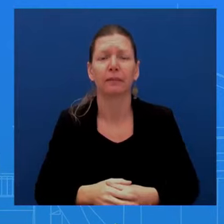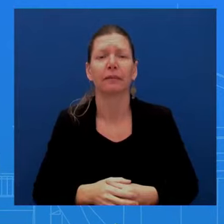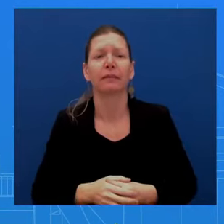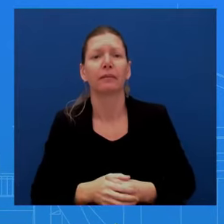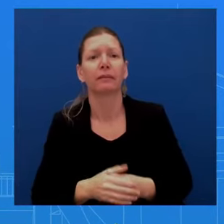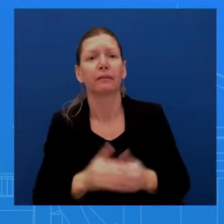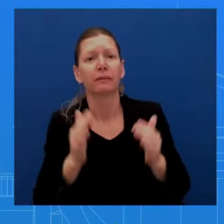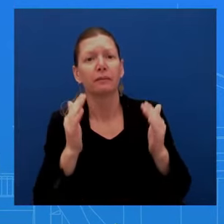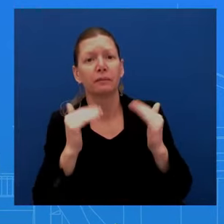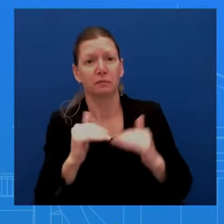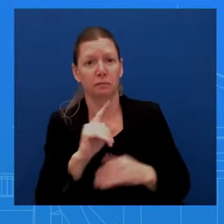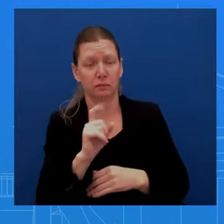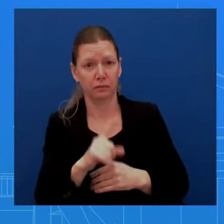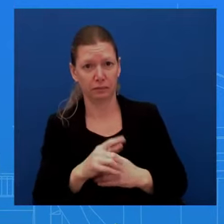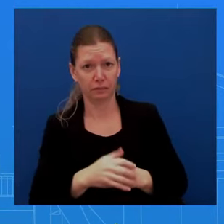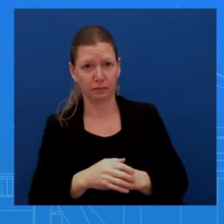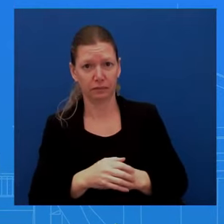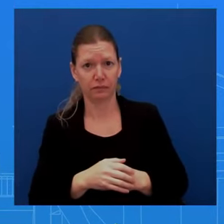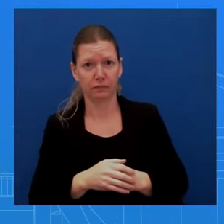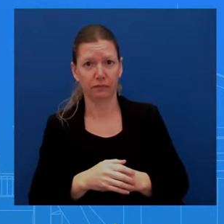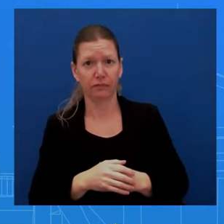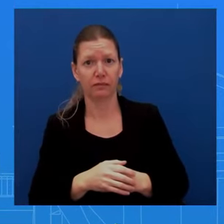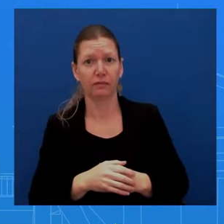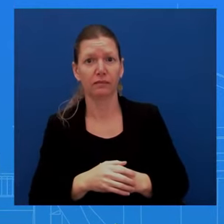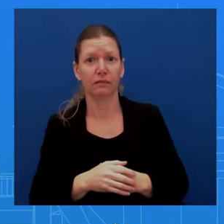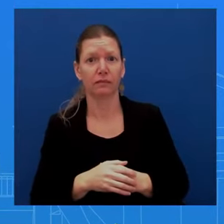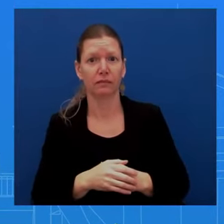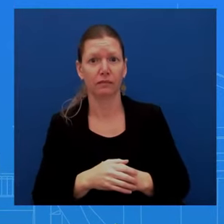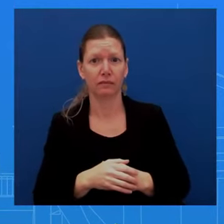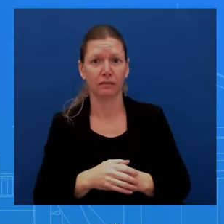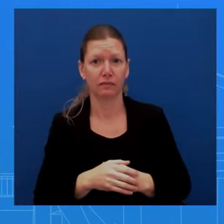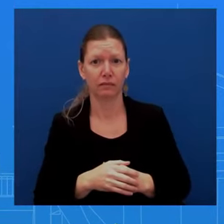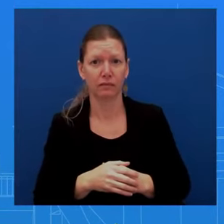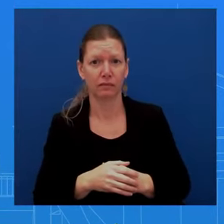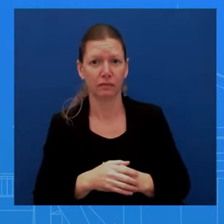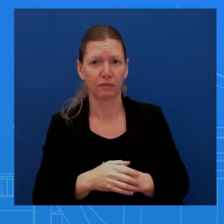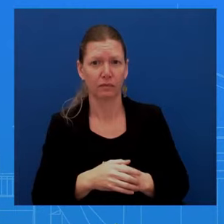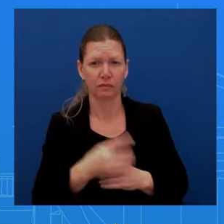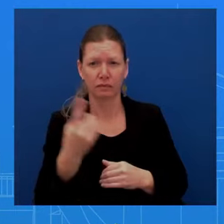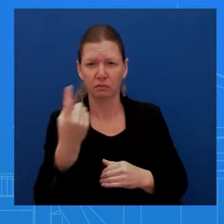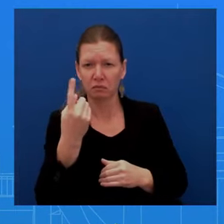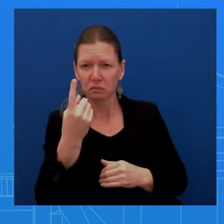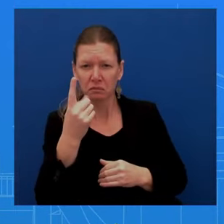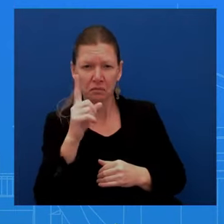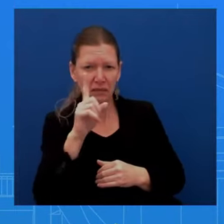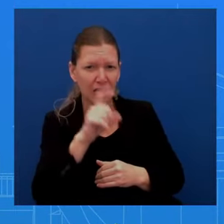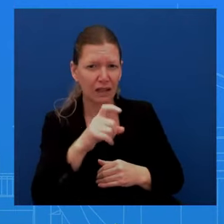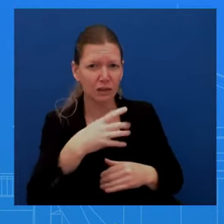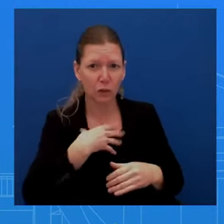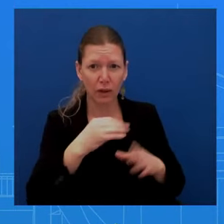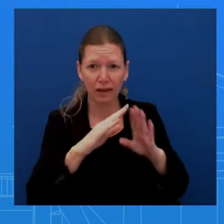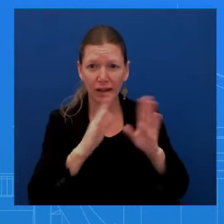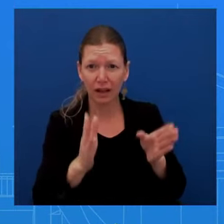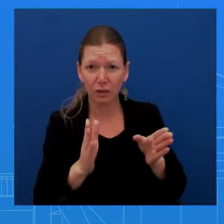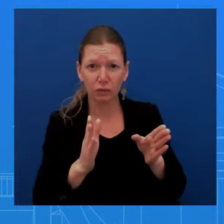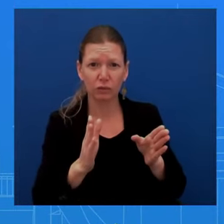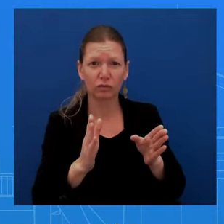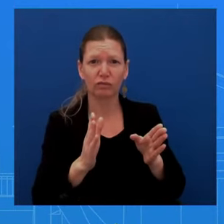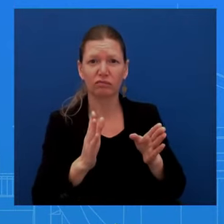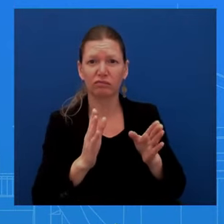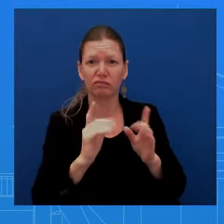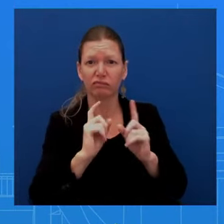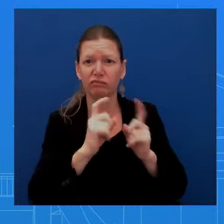States to give work permits, uh, to 10 million long-term Hispanic immigrants in the U.S. illegally, and also provide 20